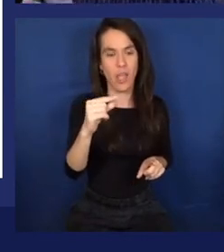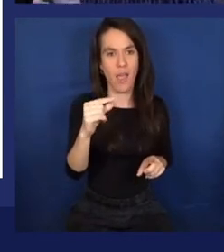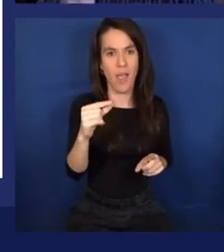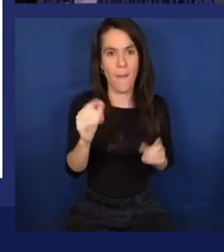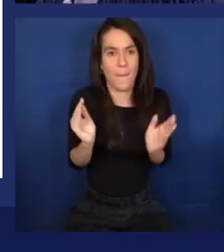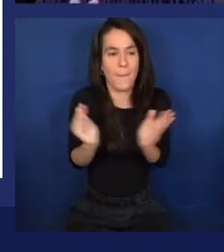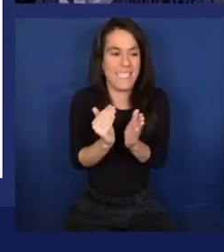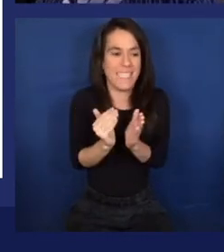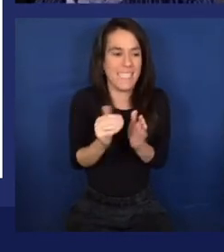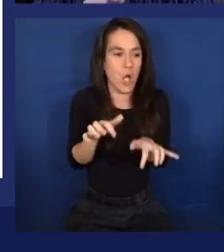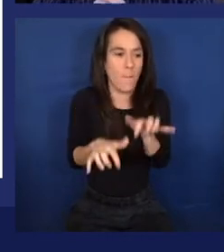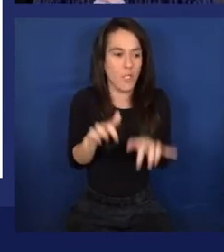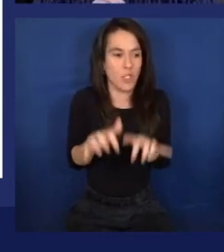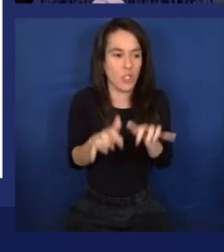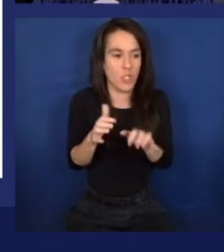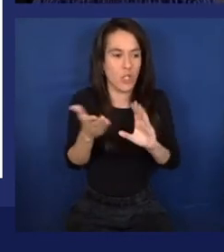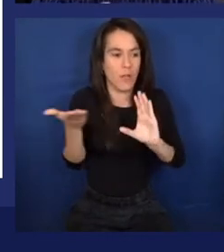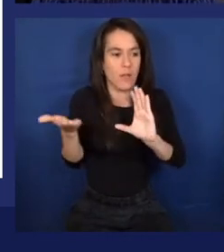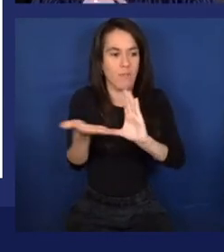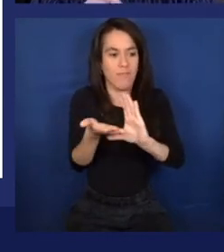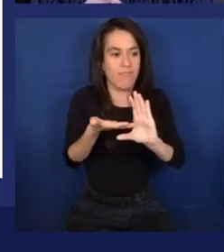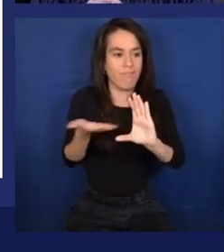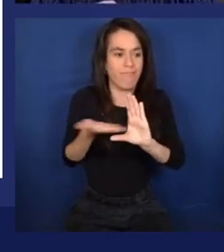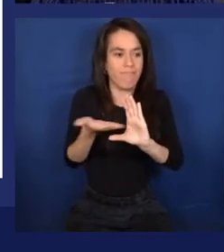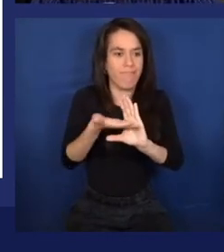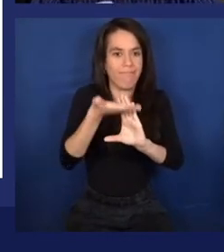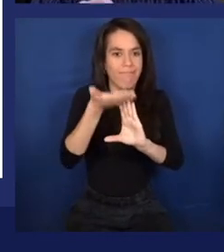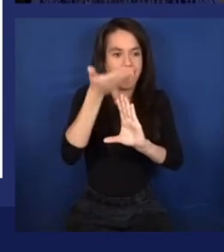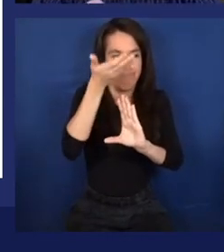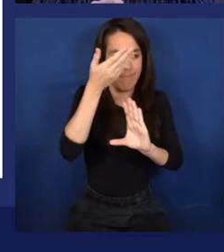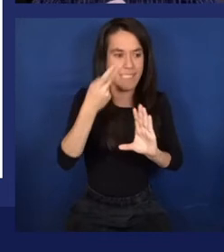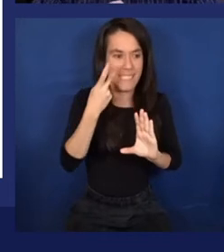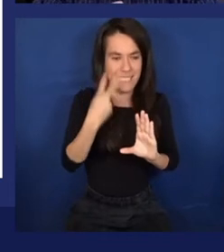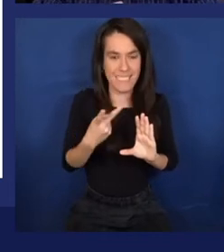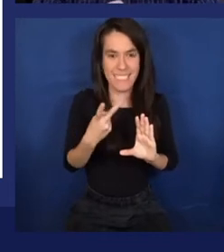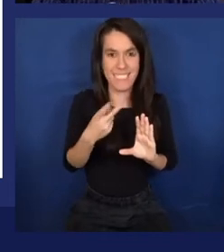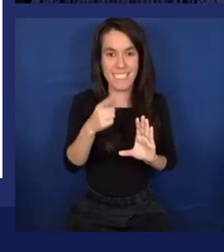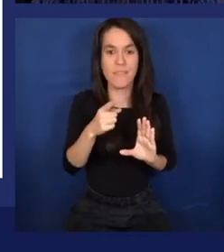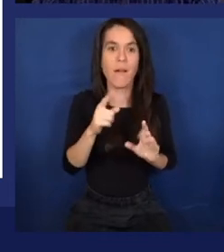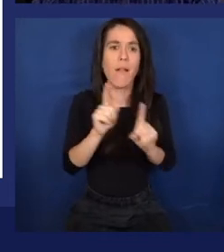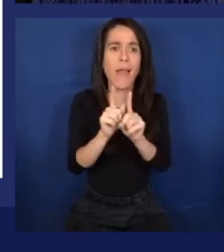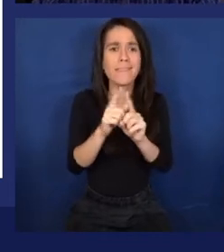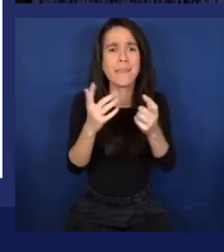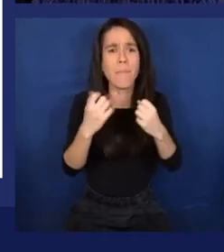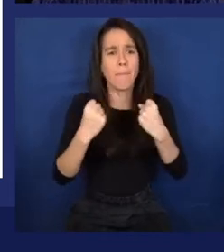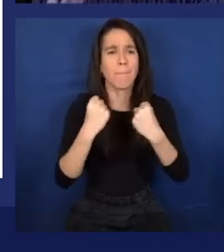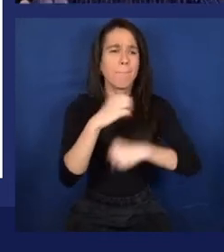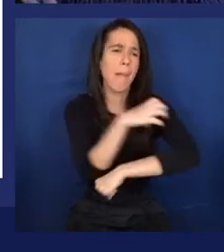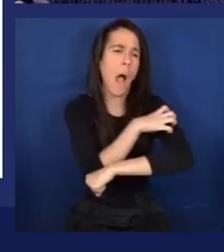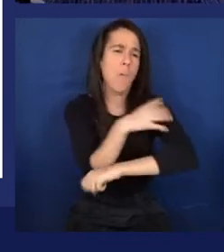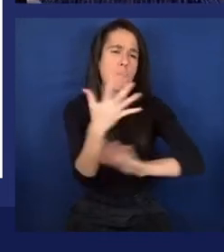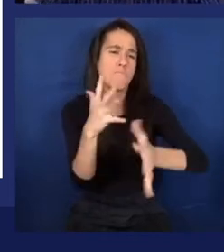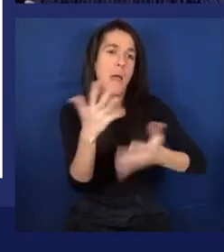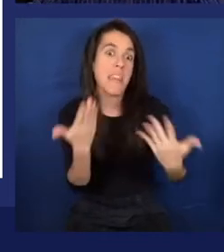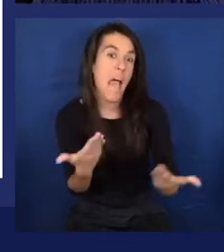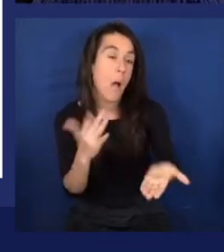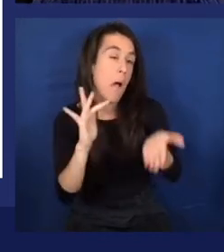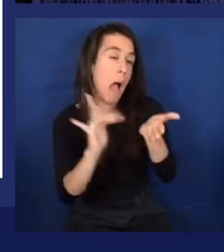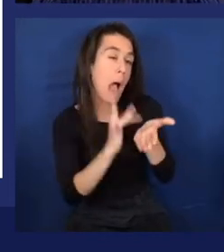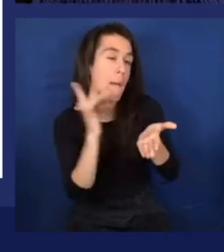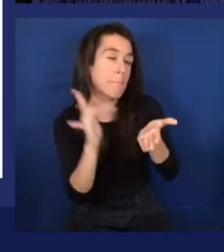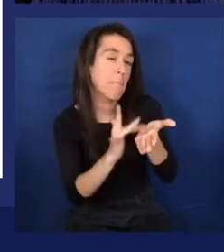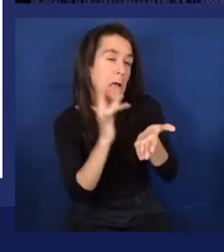point out in 1997, 11 gigaflops is a lot, but that's about the same horsepower as an iPad 2 circa 2011.